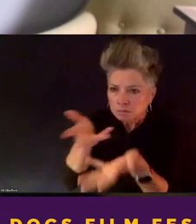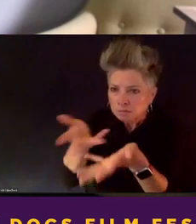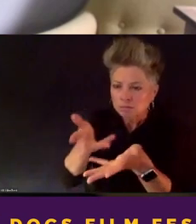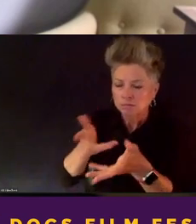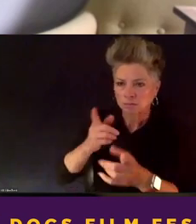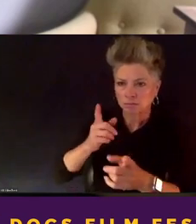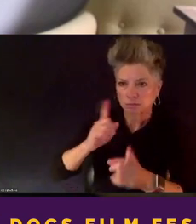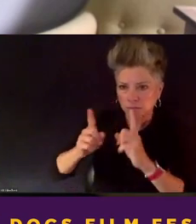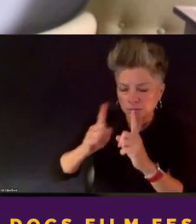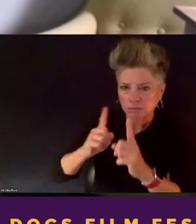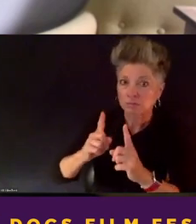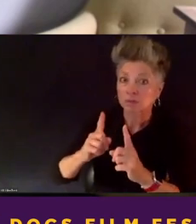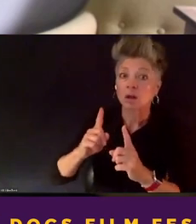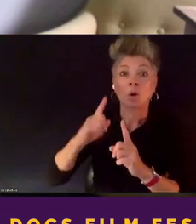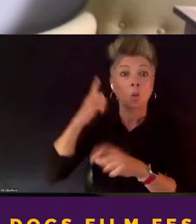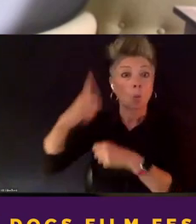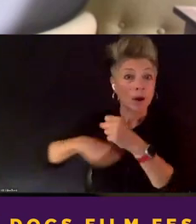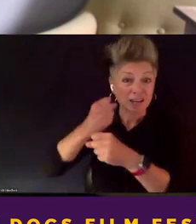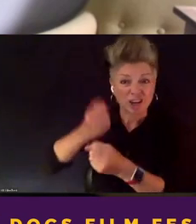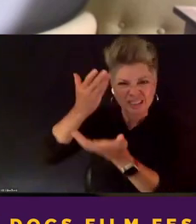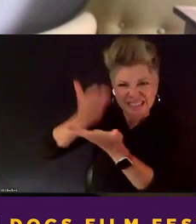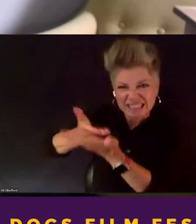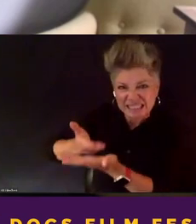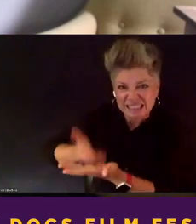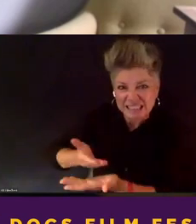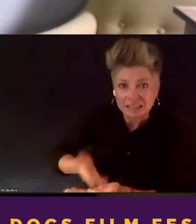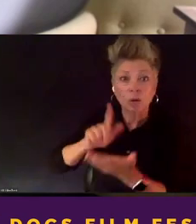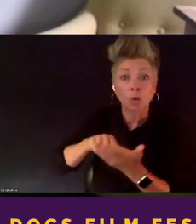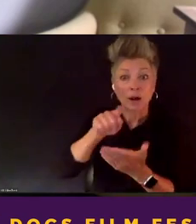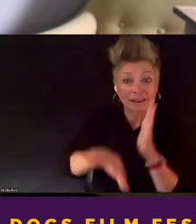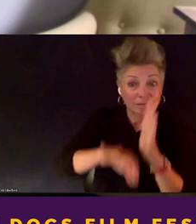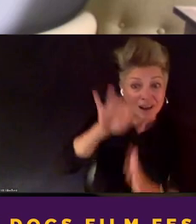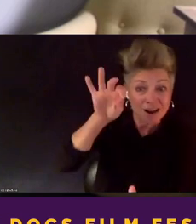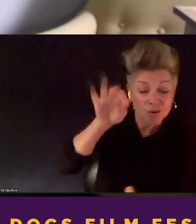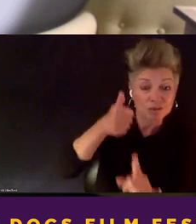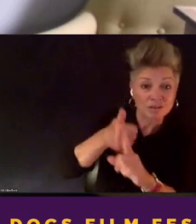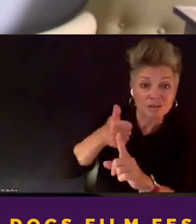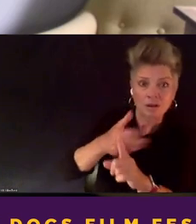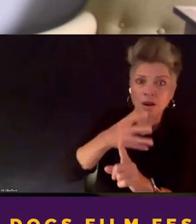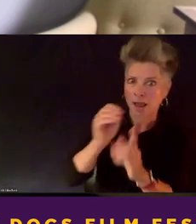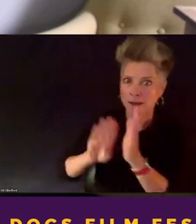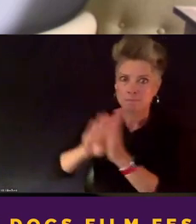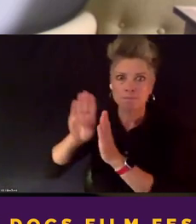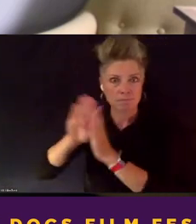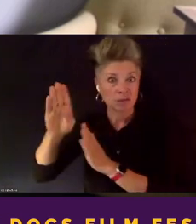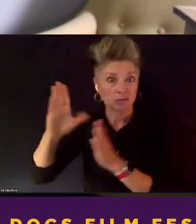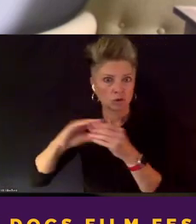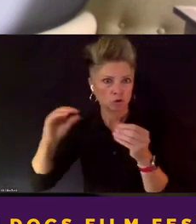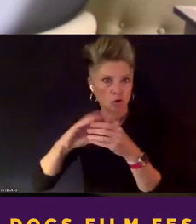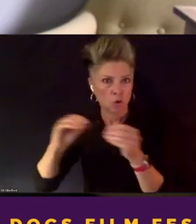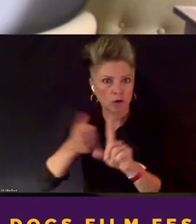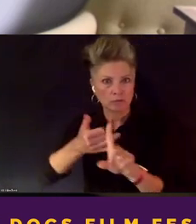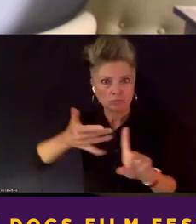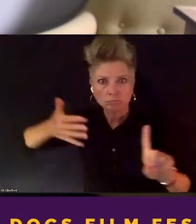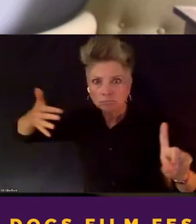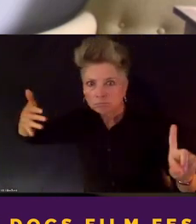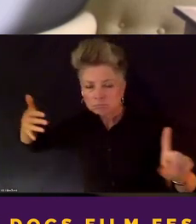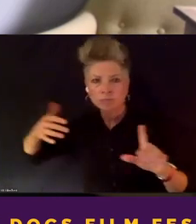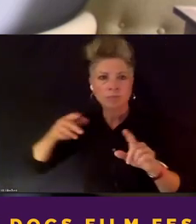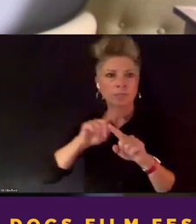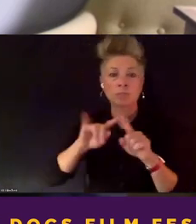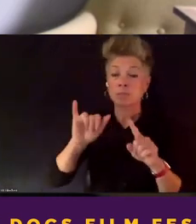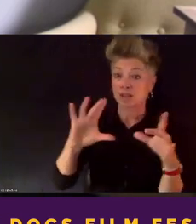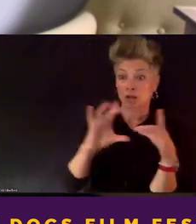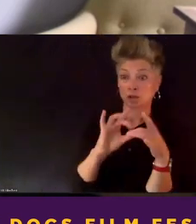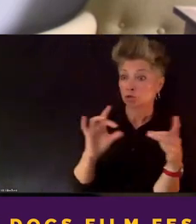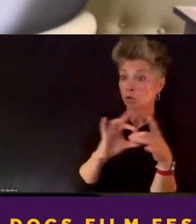year verifying some of the stuff that he had uncovered and building a story around it. But it was one of those stories that was really